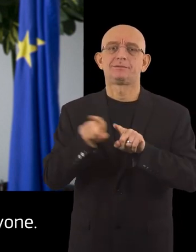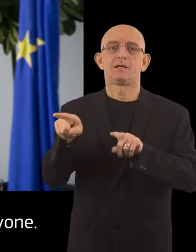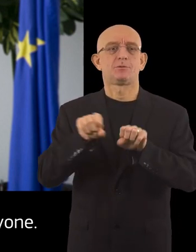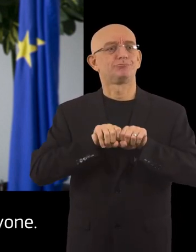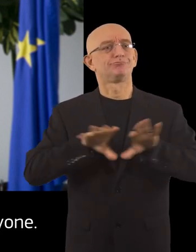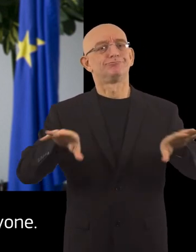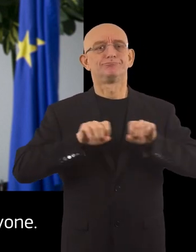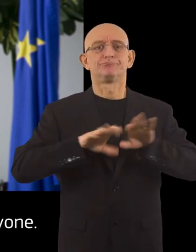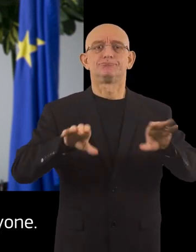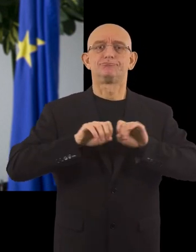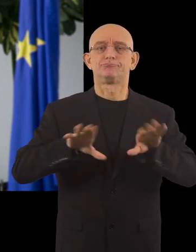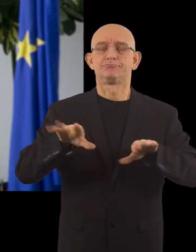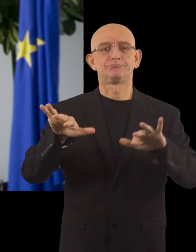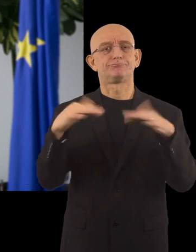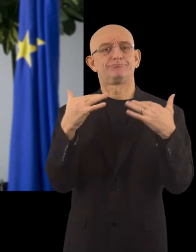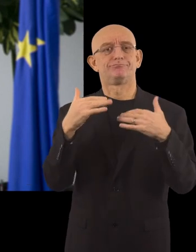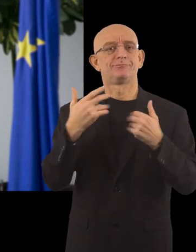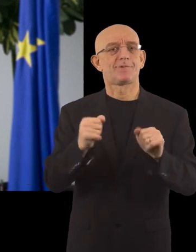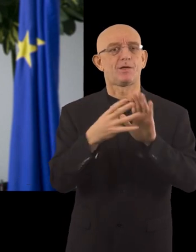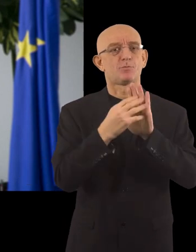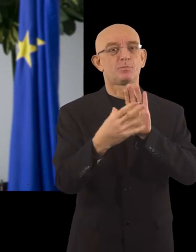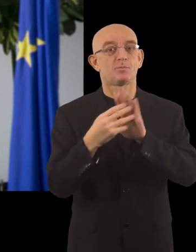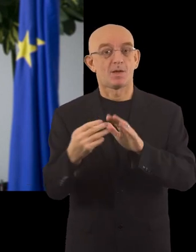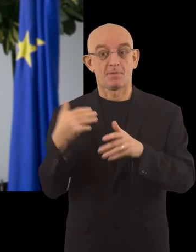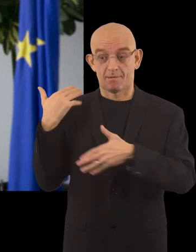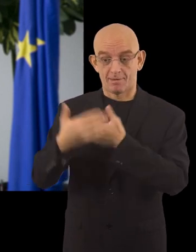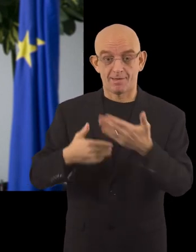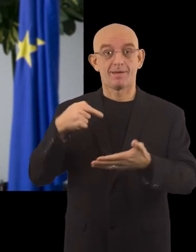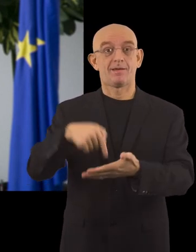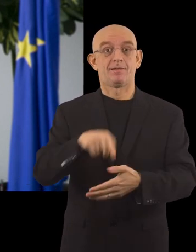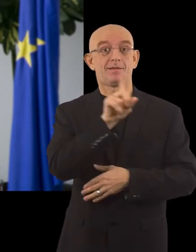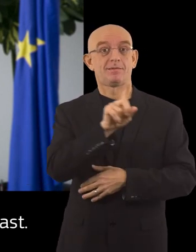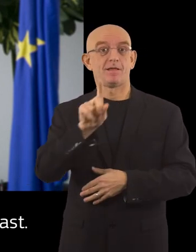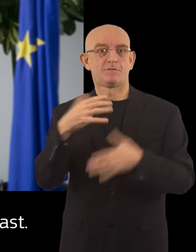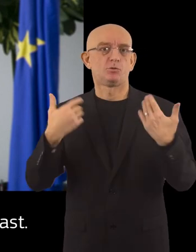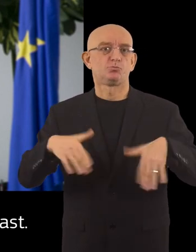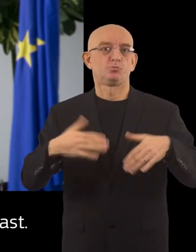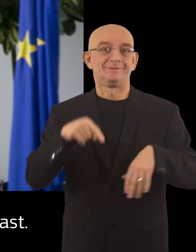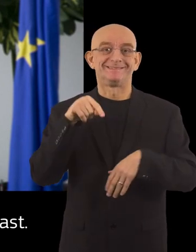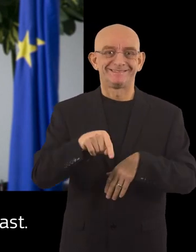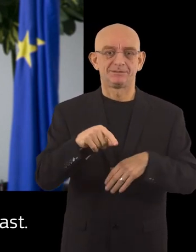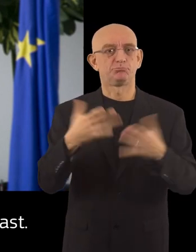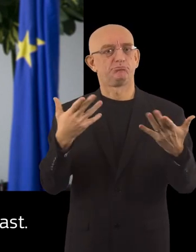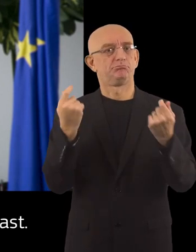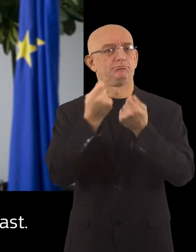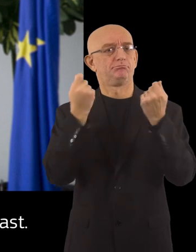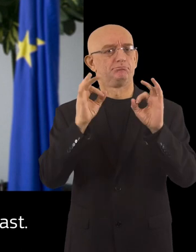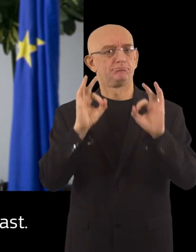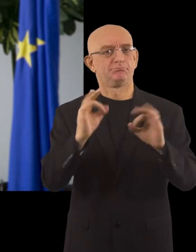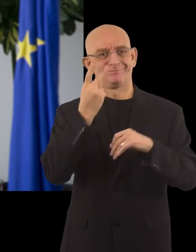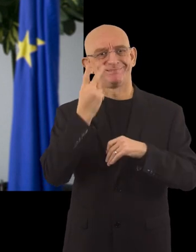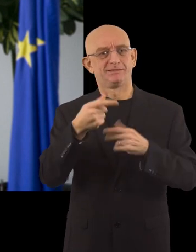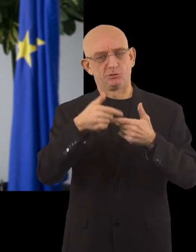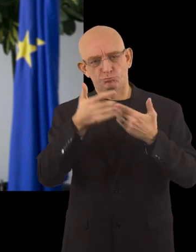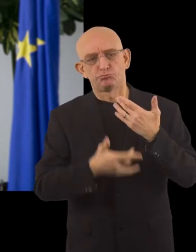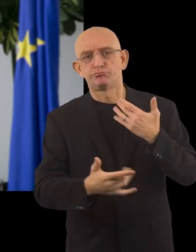clear example for everyone. This is now the 11th edition and its success shows that it's meant to last.